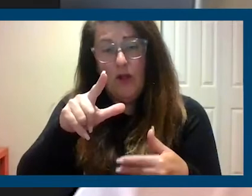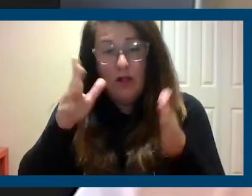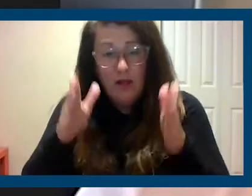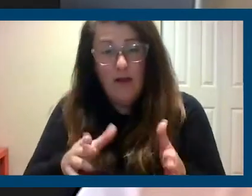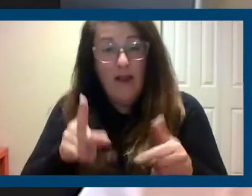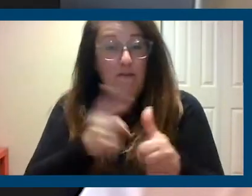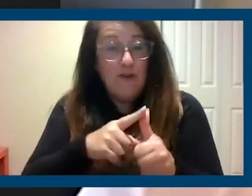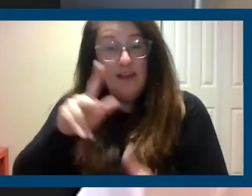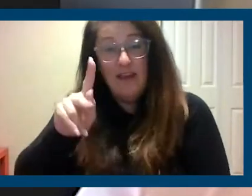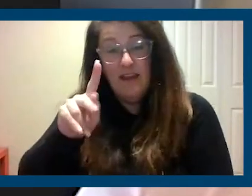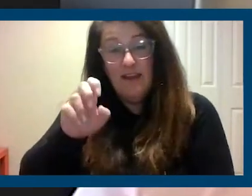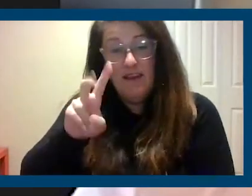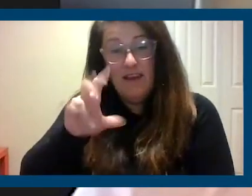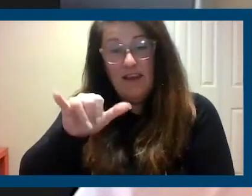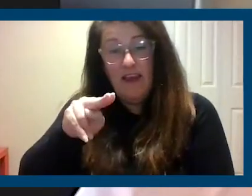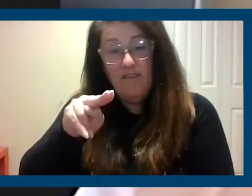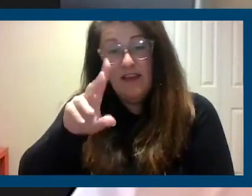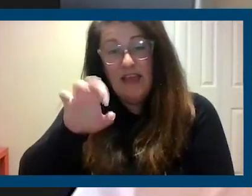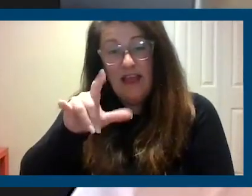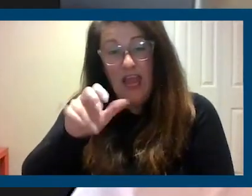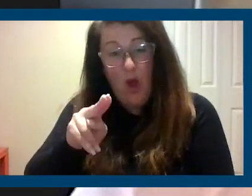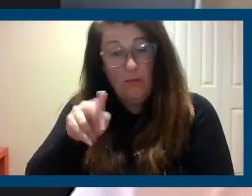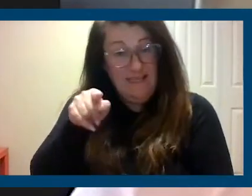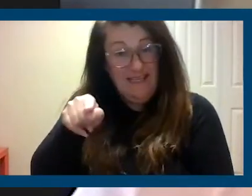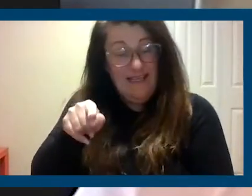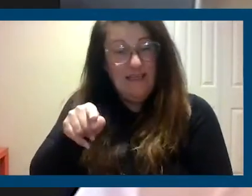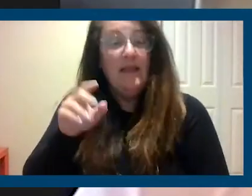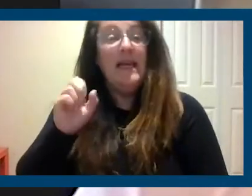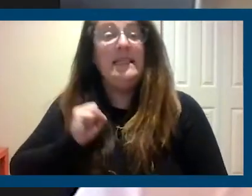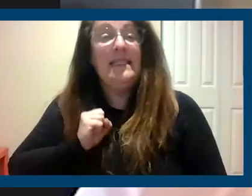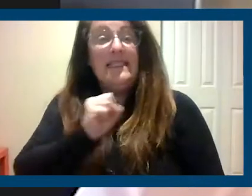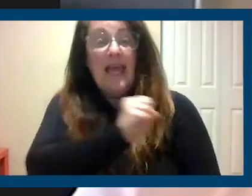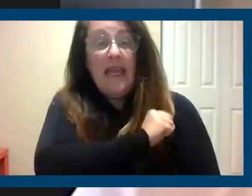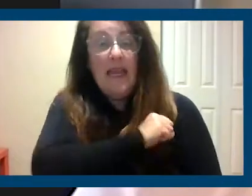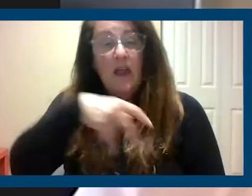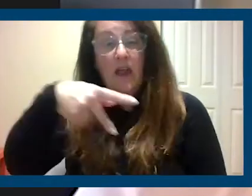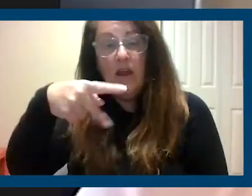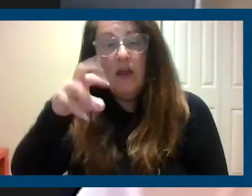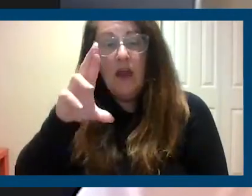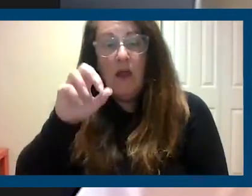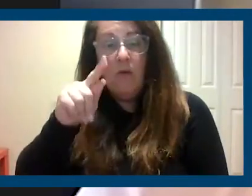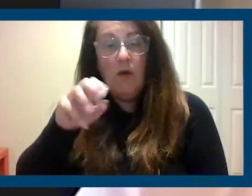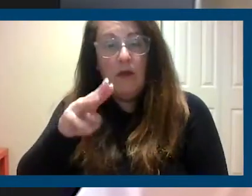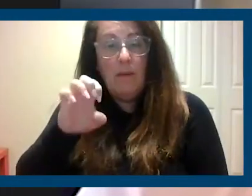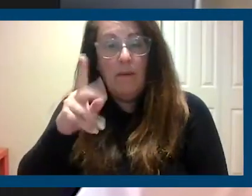Leon. Kevin is, um, the Senate pro tem emeritus, former president of the California